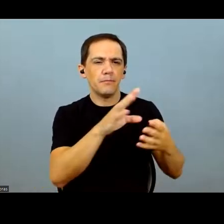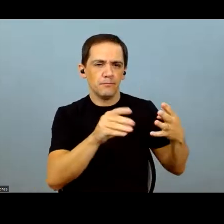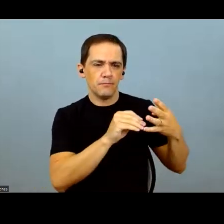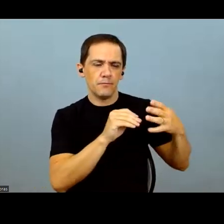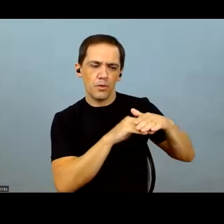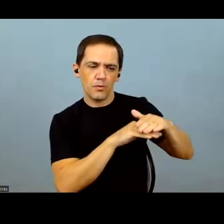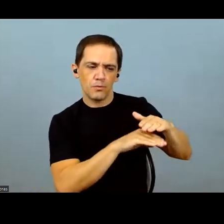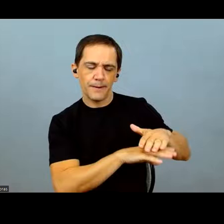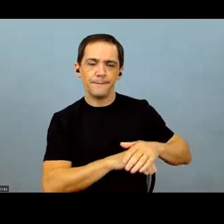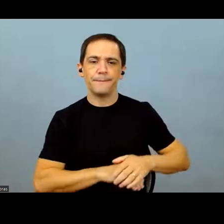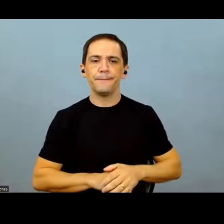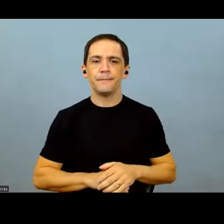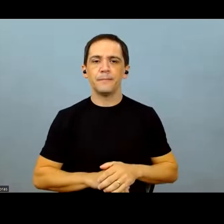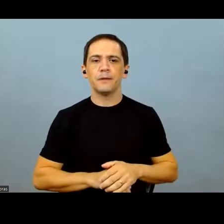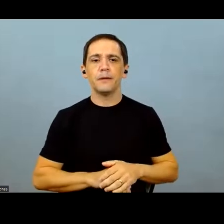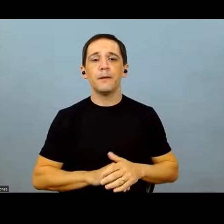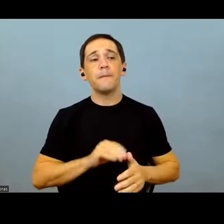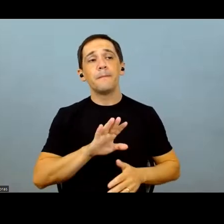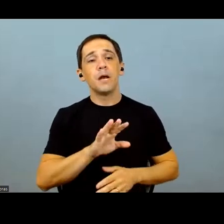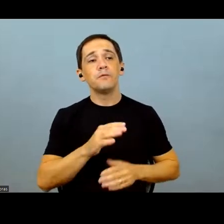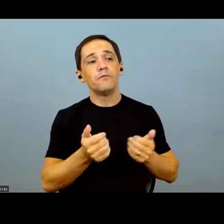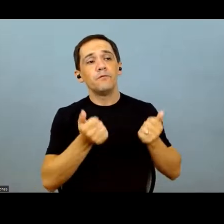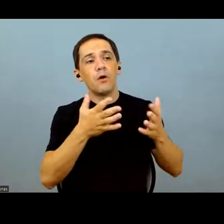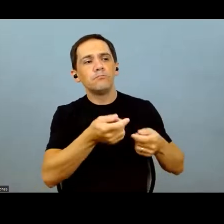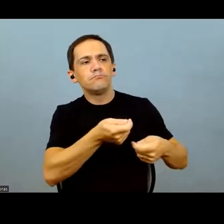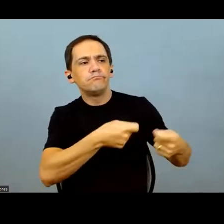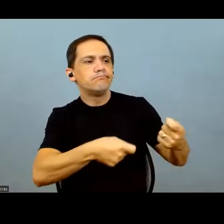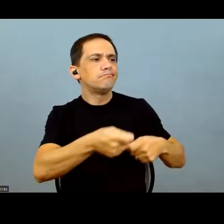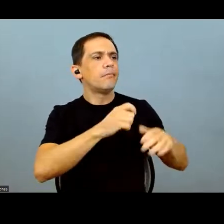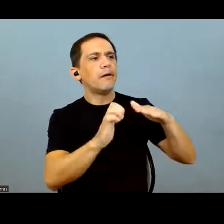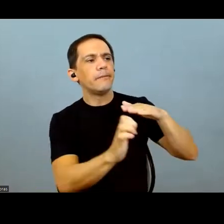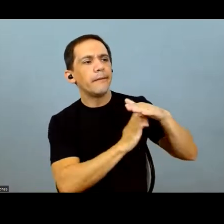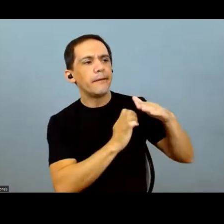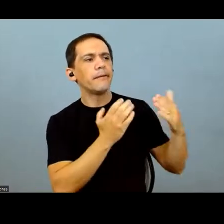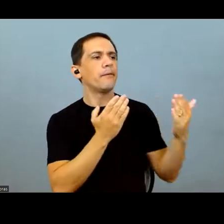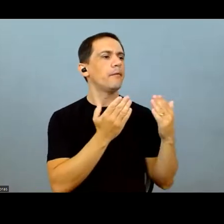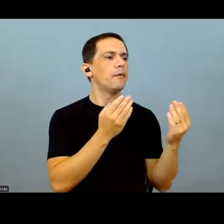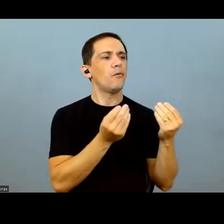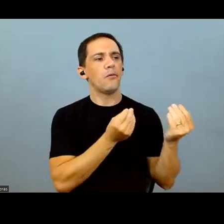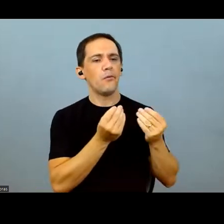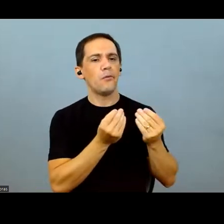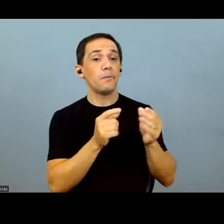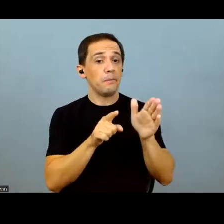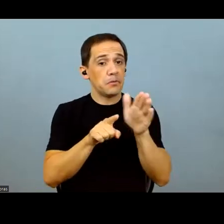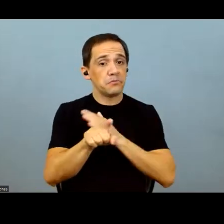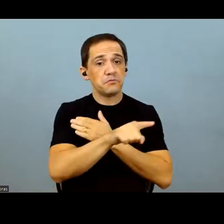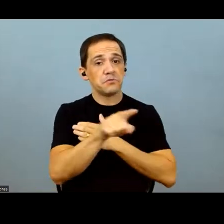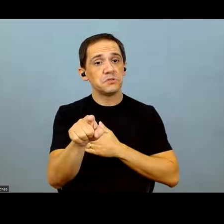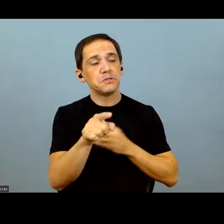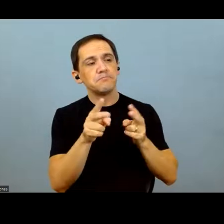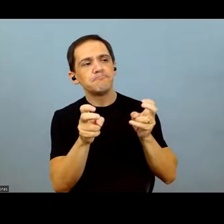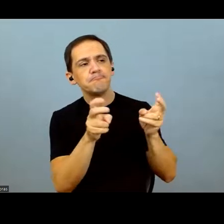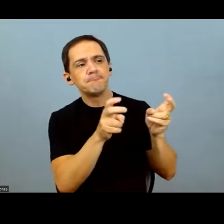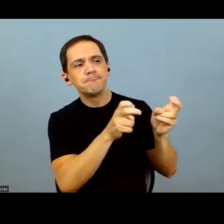start purchasing the input. But my question is about how this will be done in the market. I would like